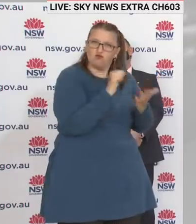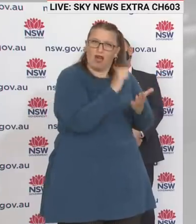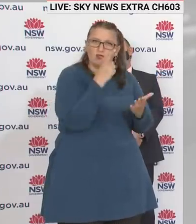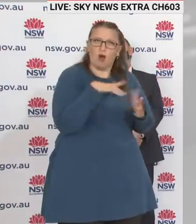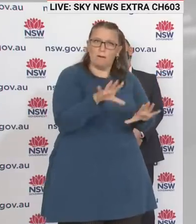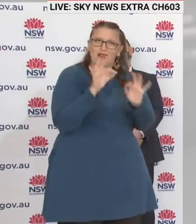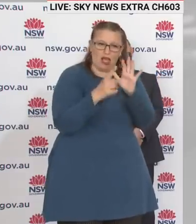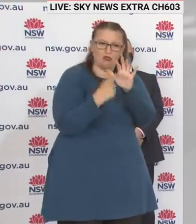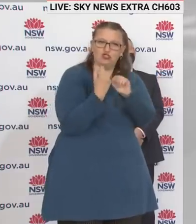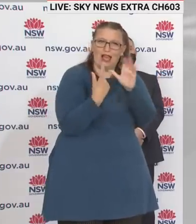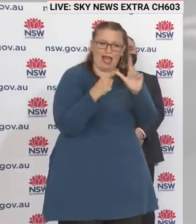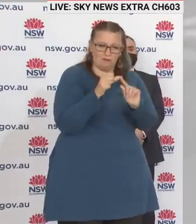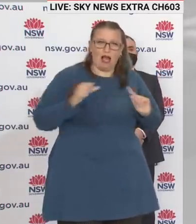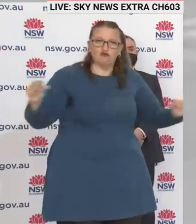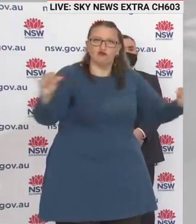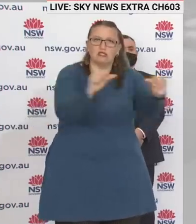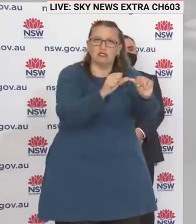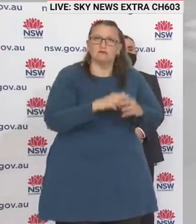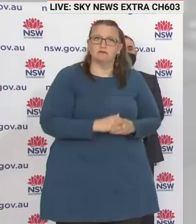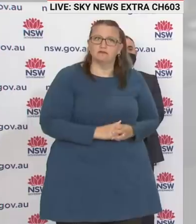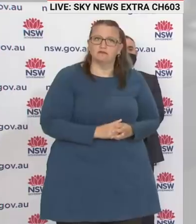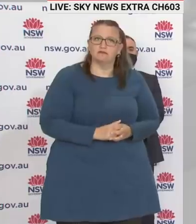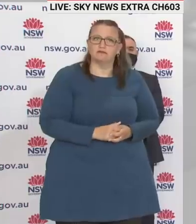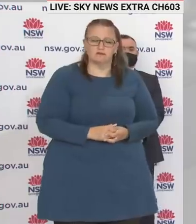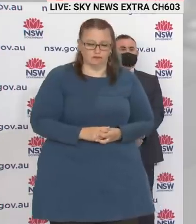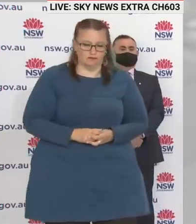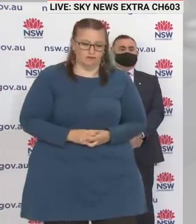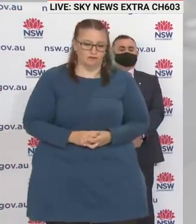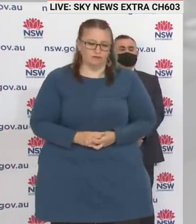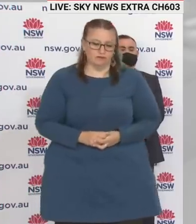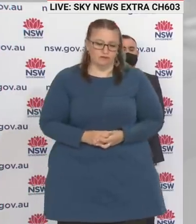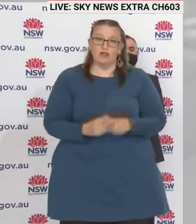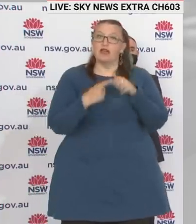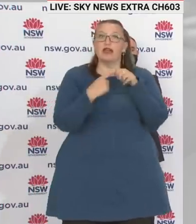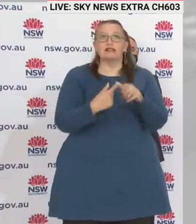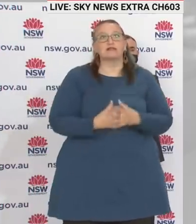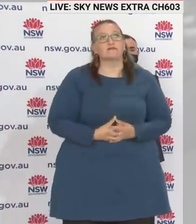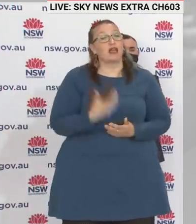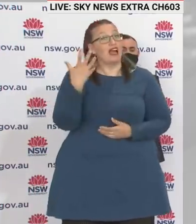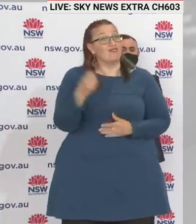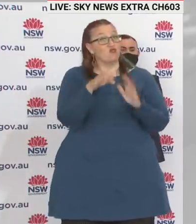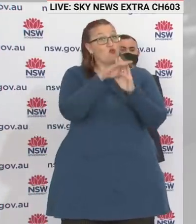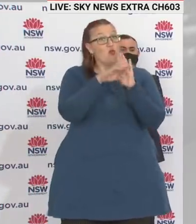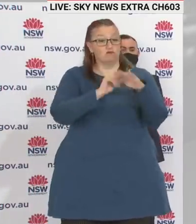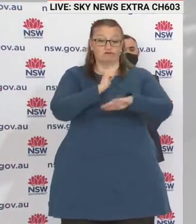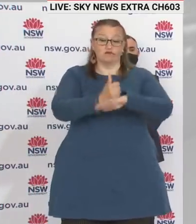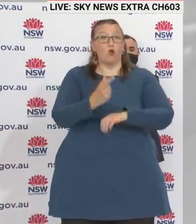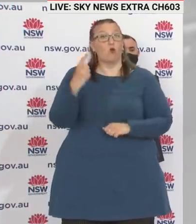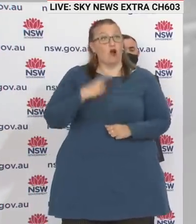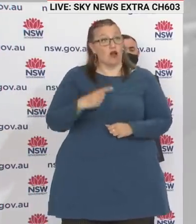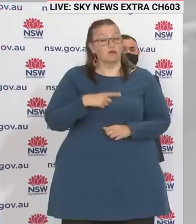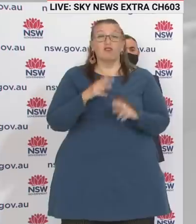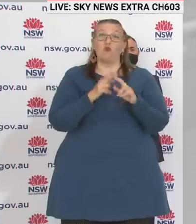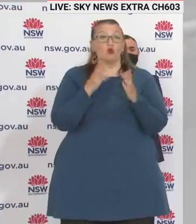LGA has 100,000 people, it's still contained within that same number. Is that not the rationale behind the LGA movements? Look, the rules are in place to